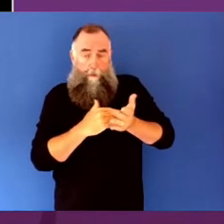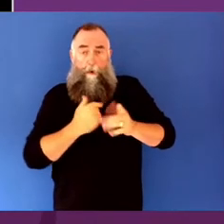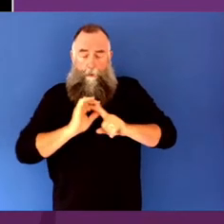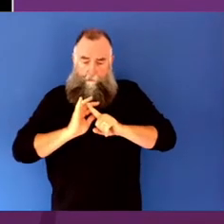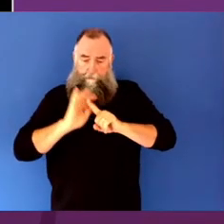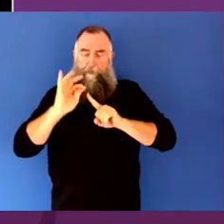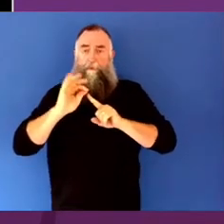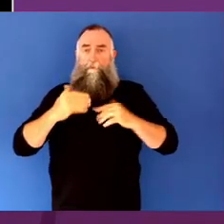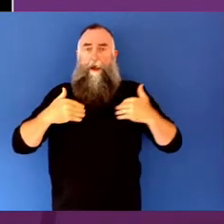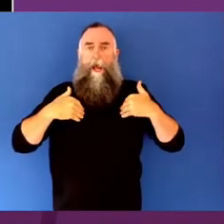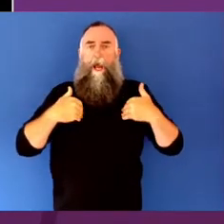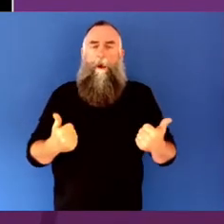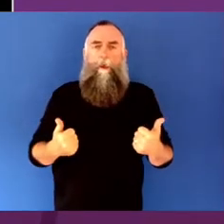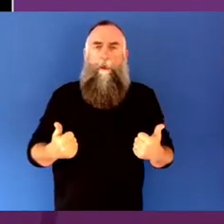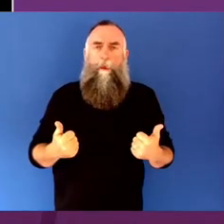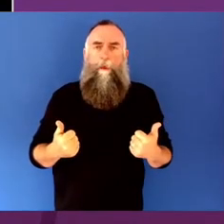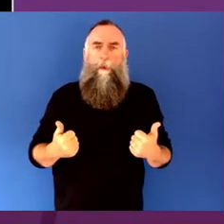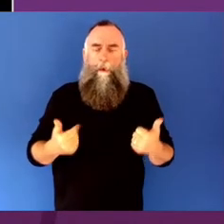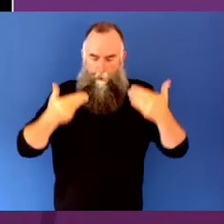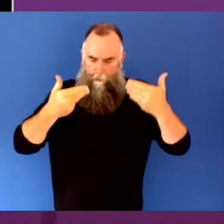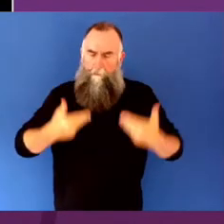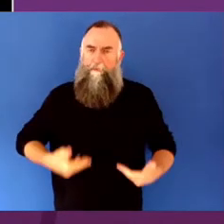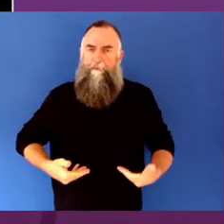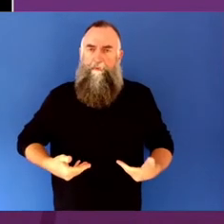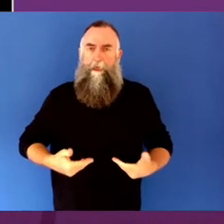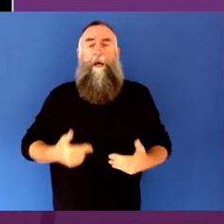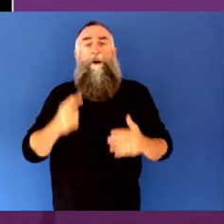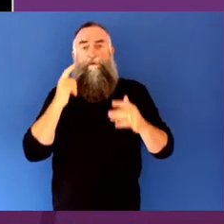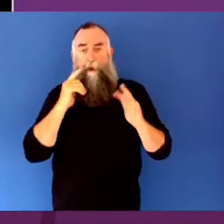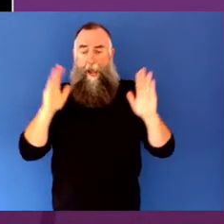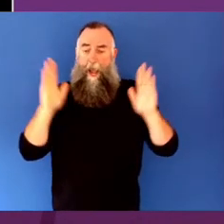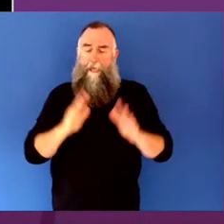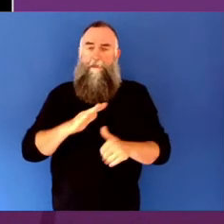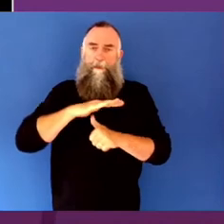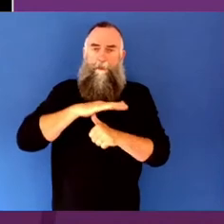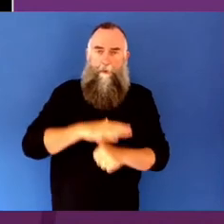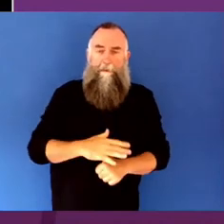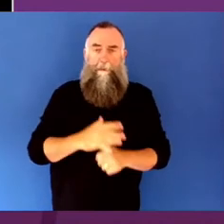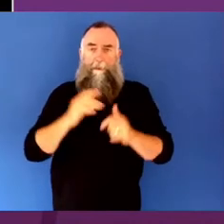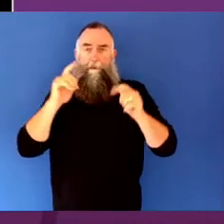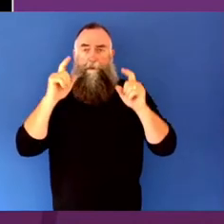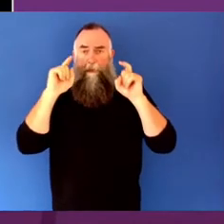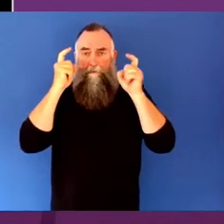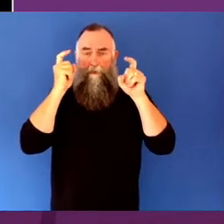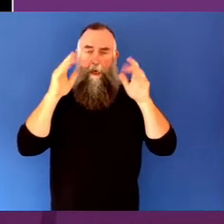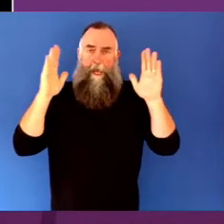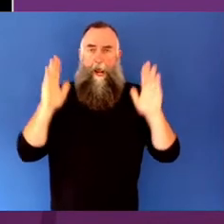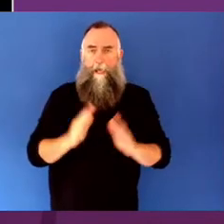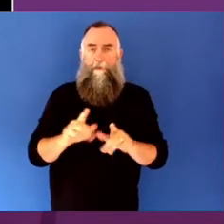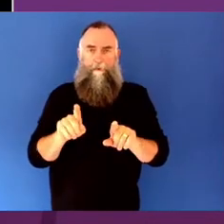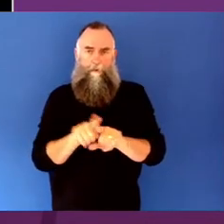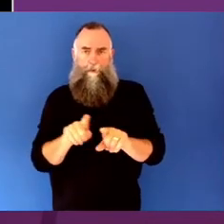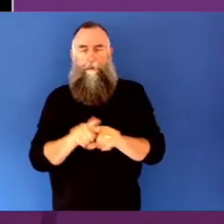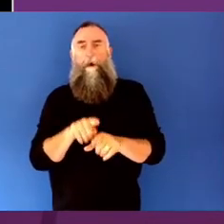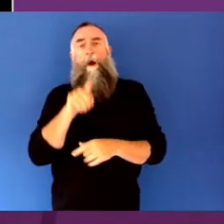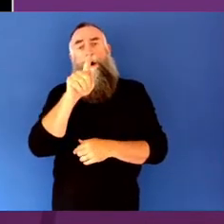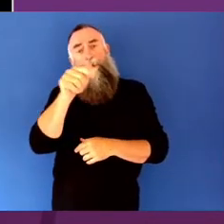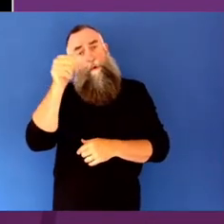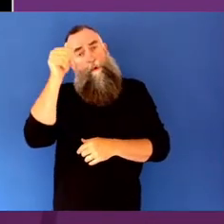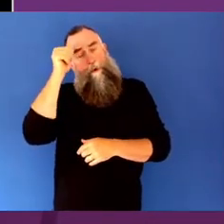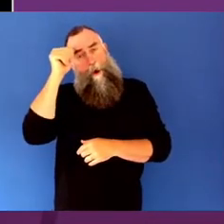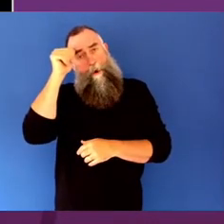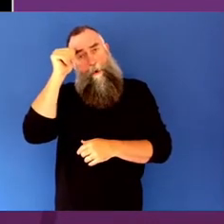them in dealing with stress, anxiety and depression. Now, of course, as we know, over the last couple of years,